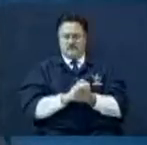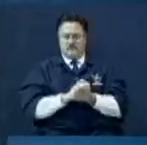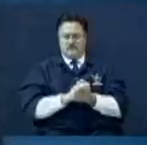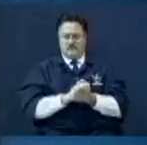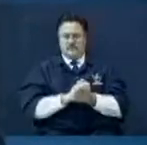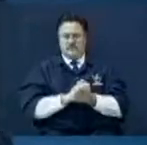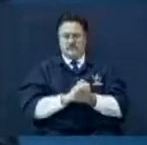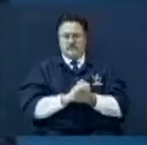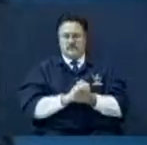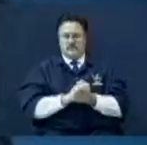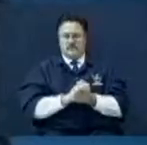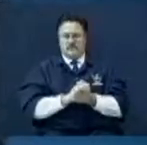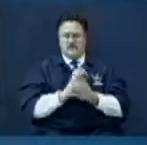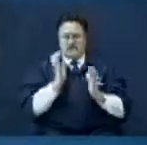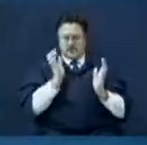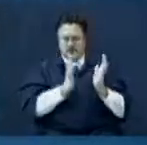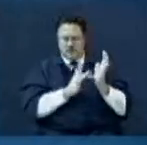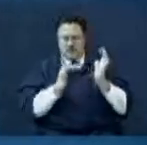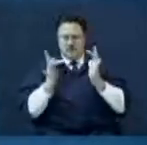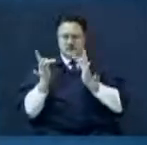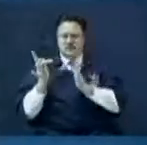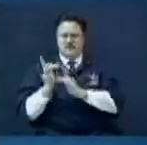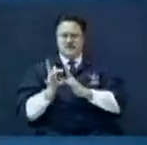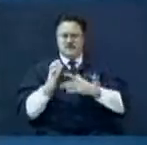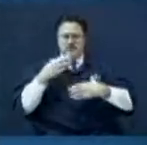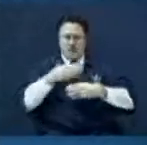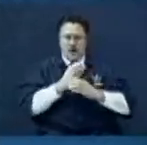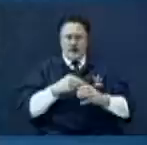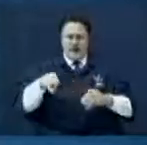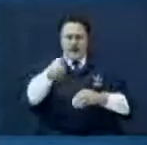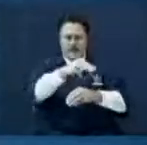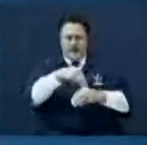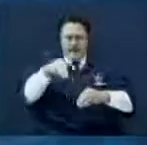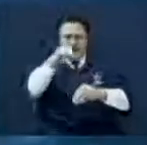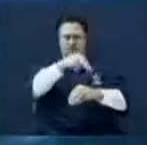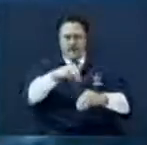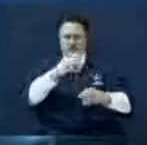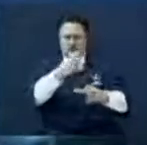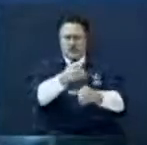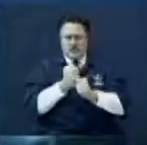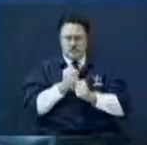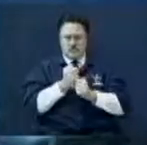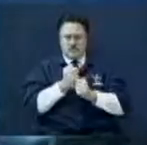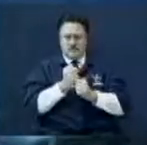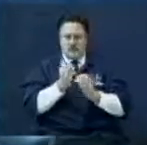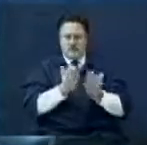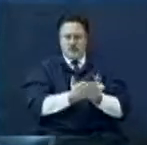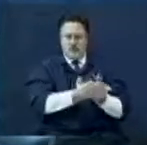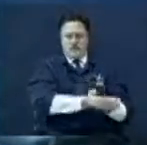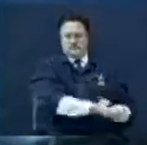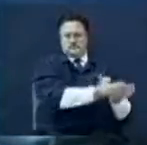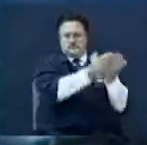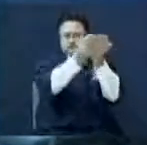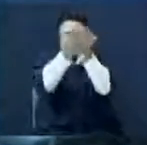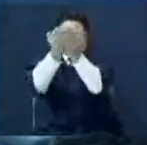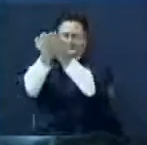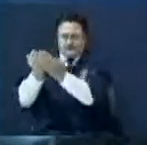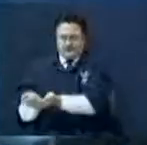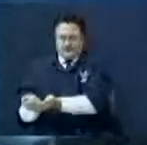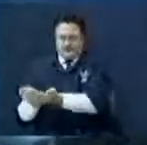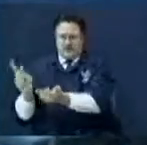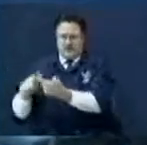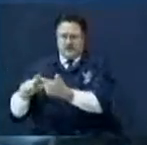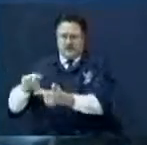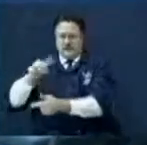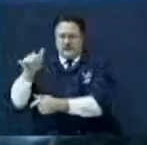I believe supernaturally. The one that walked on the water, lifted the boat up to the other side, and them boys were still rowing